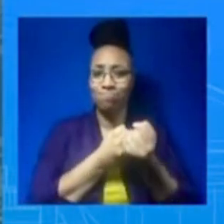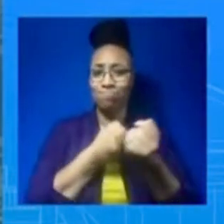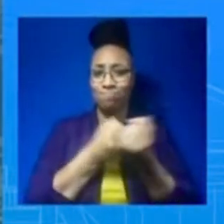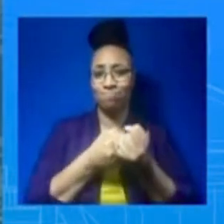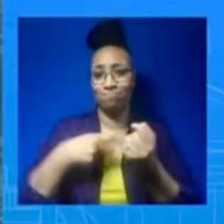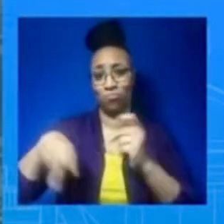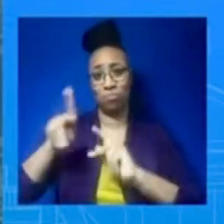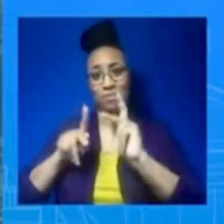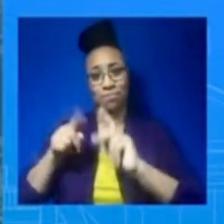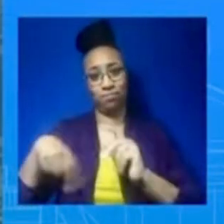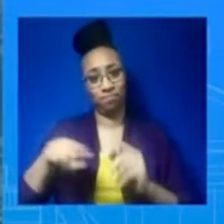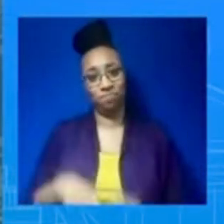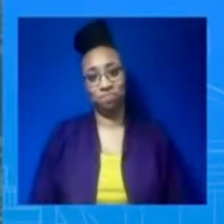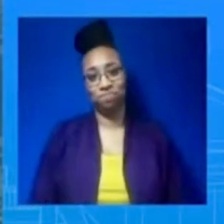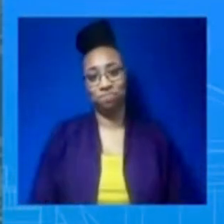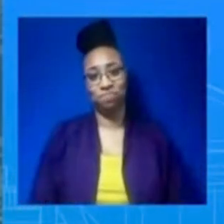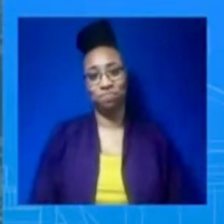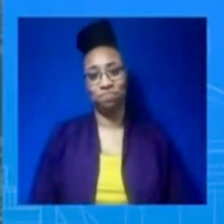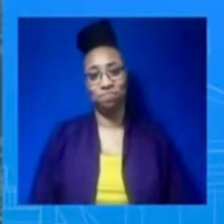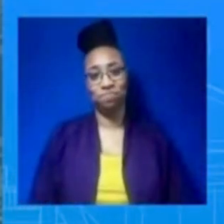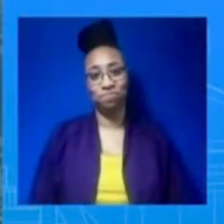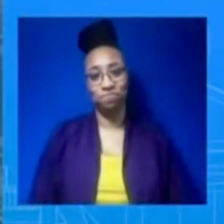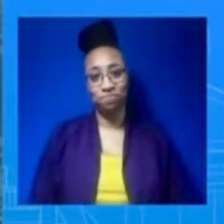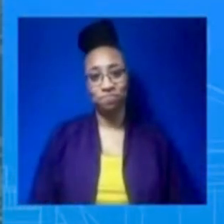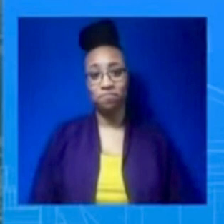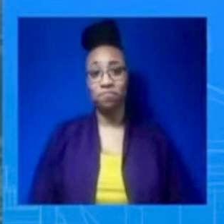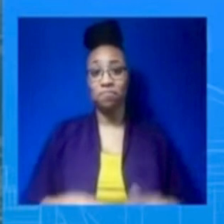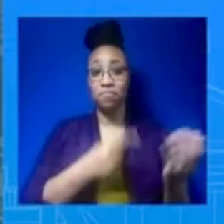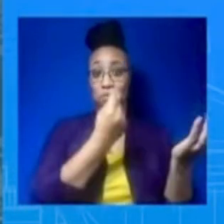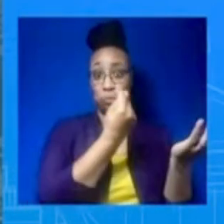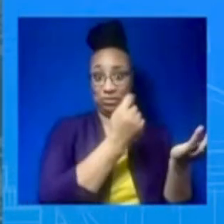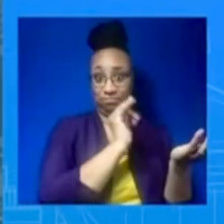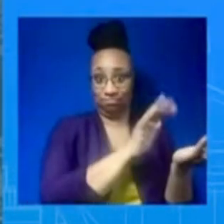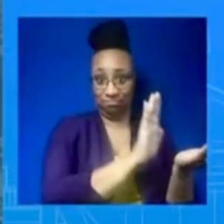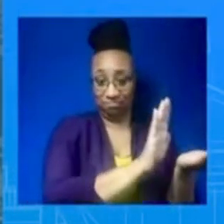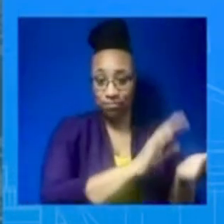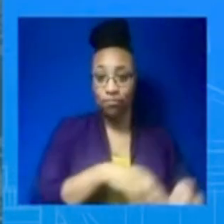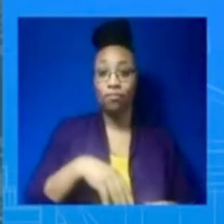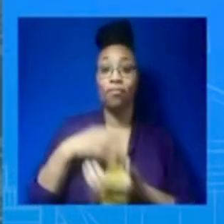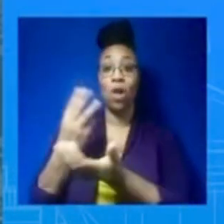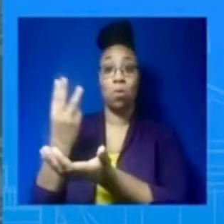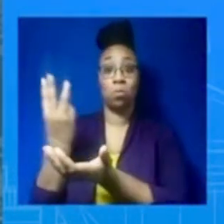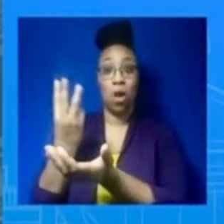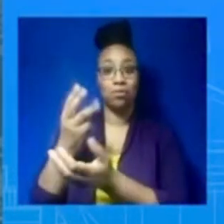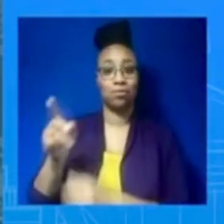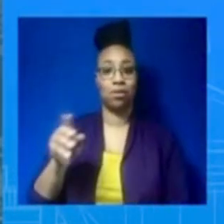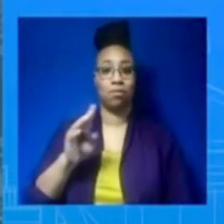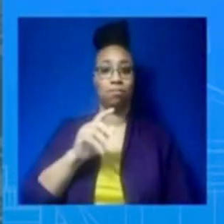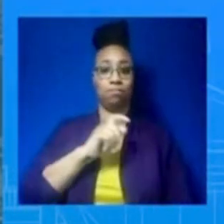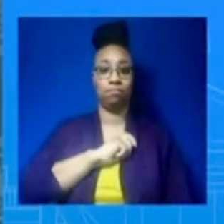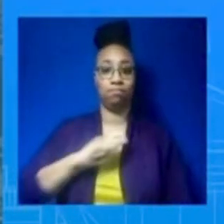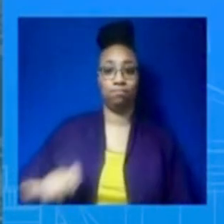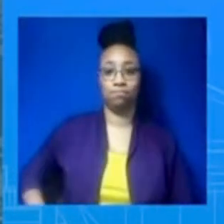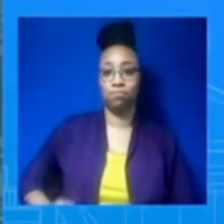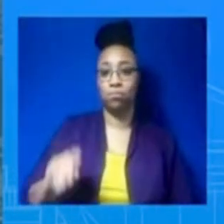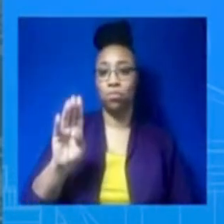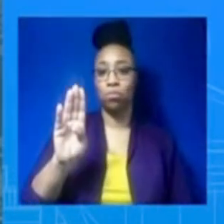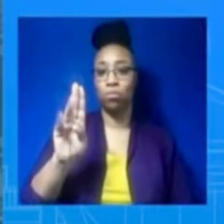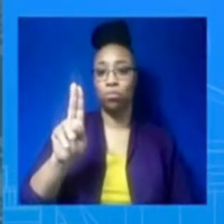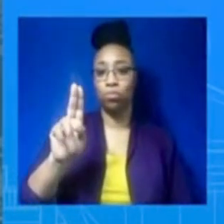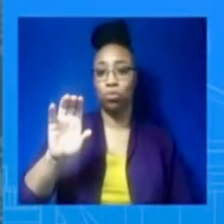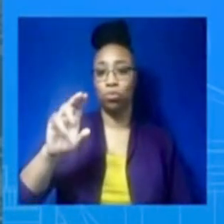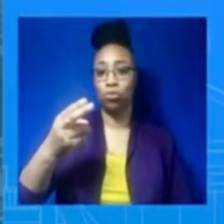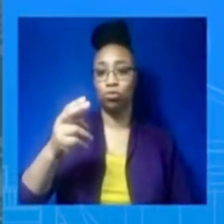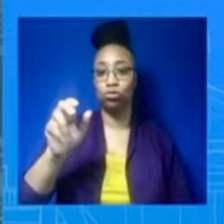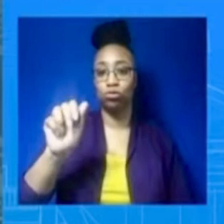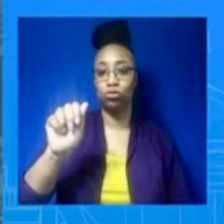group of Eastern flank NATO allies who are basically and quite frankly, literally on the front lines of our collective defense